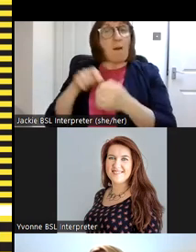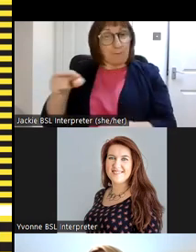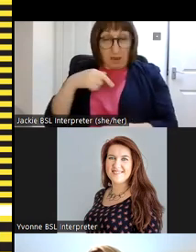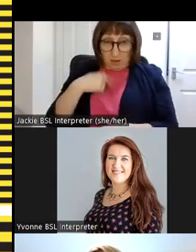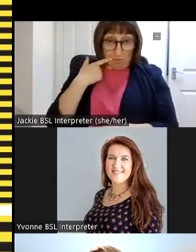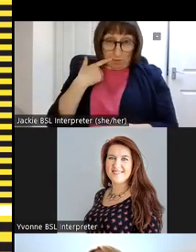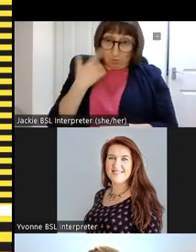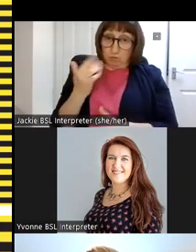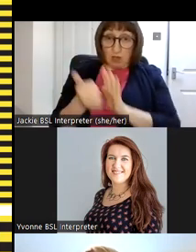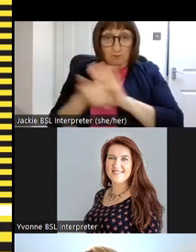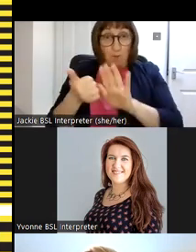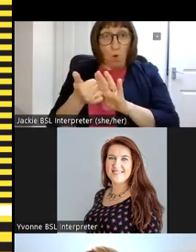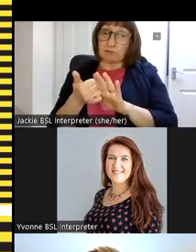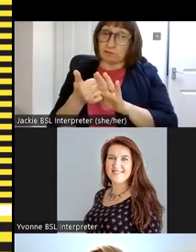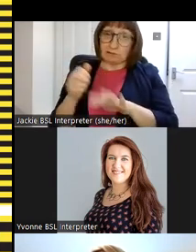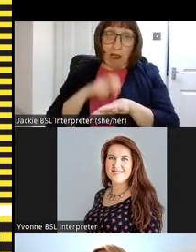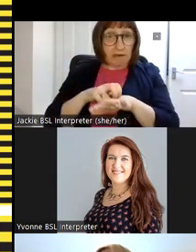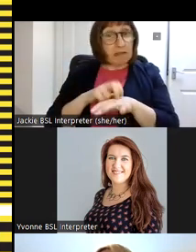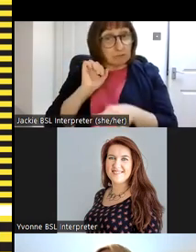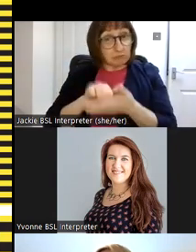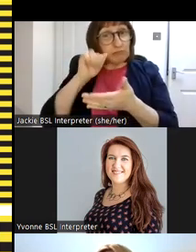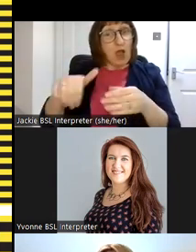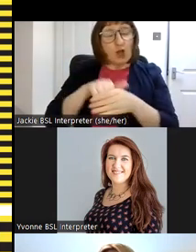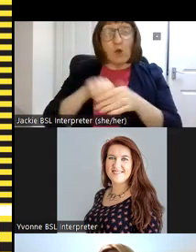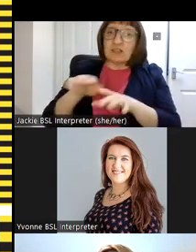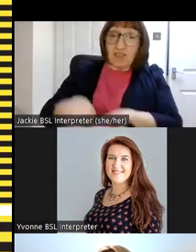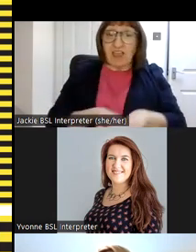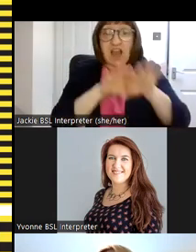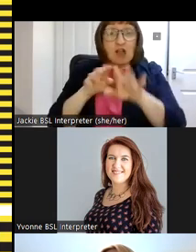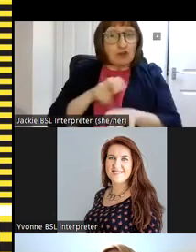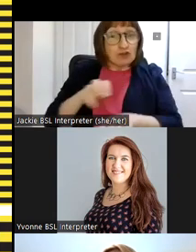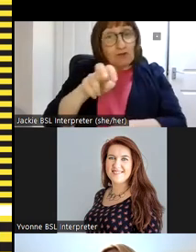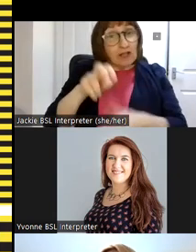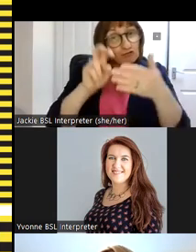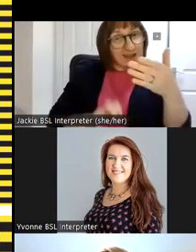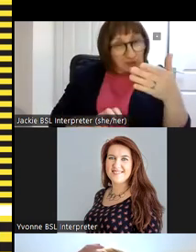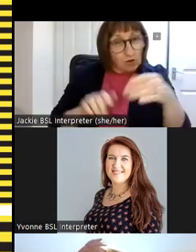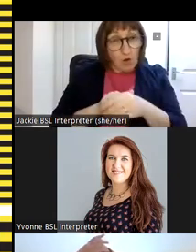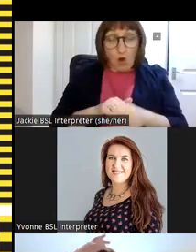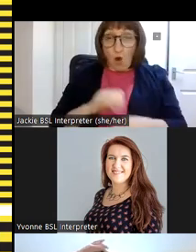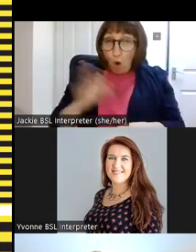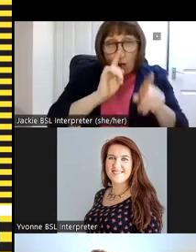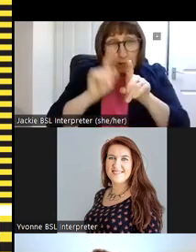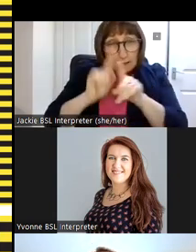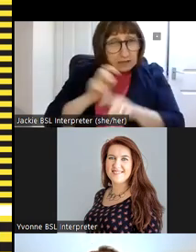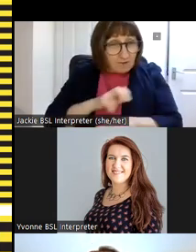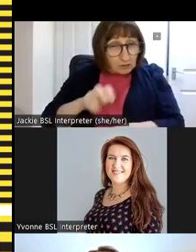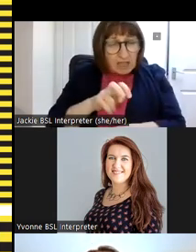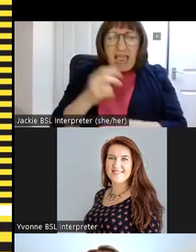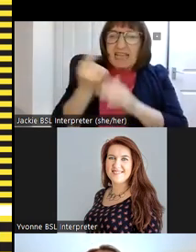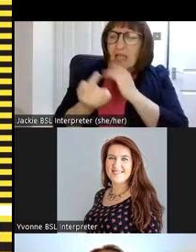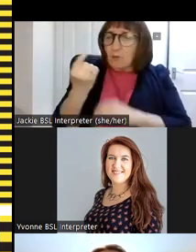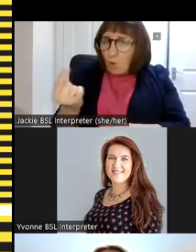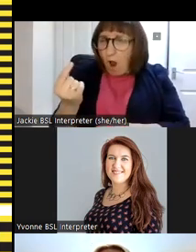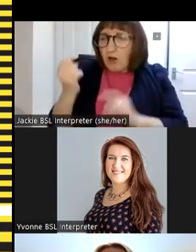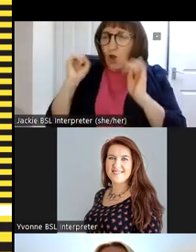by sport ireland and included in the national trails register all of the trails uh bar one woodland